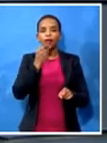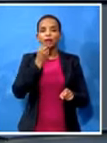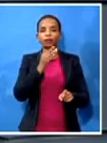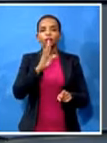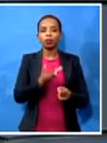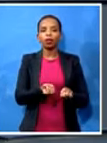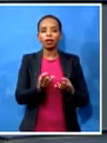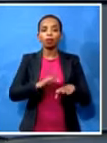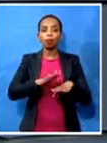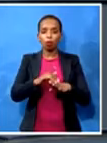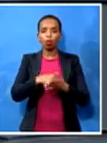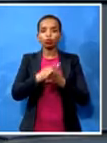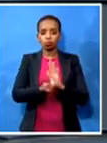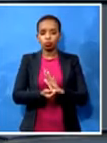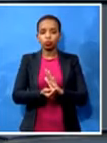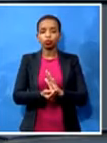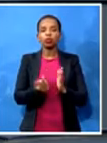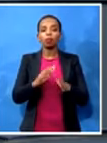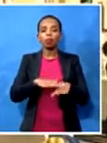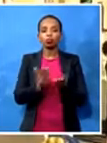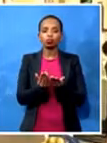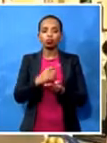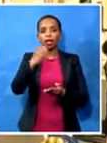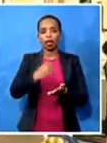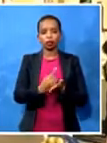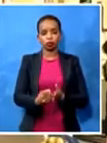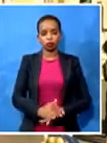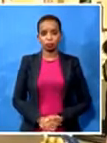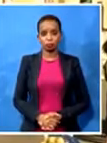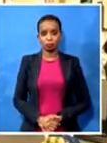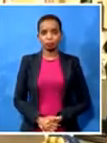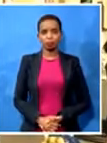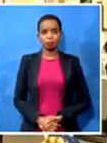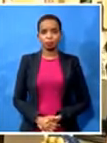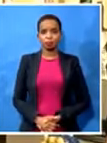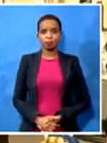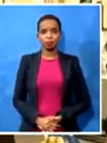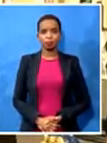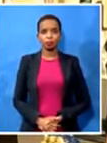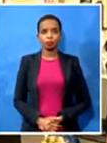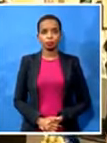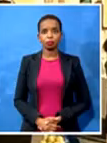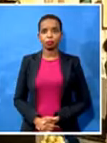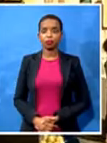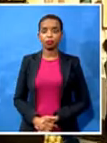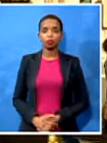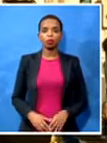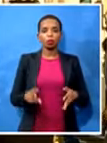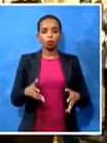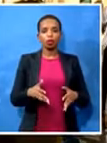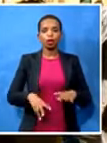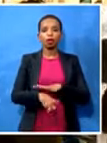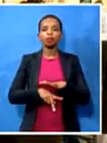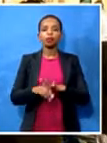SABC News reporter Craig Murray has more. We're here at Hillside Primary School in Mitchell's Plain. It's the second drop-off